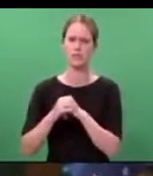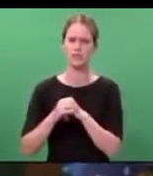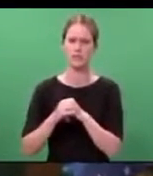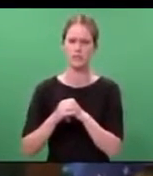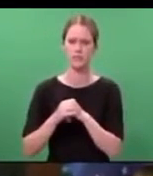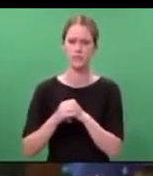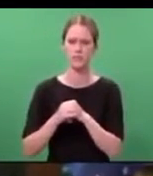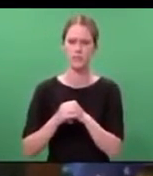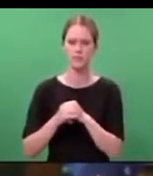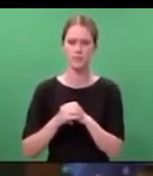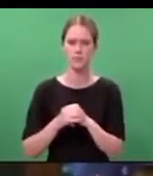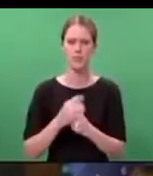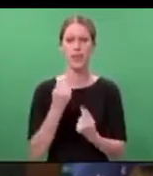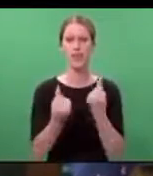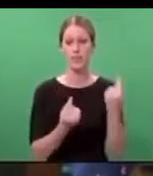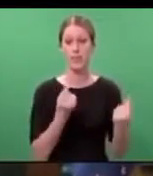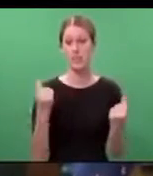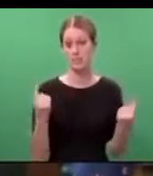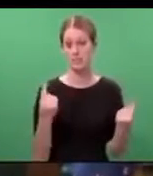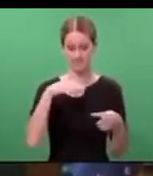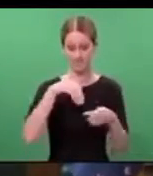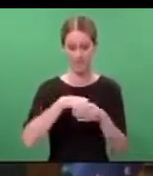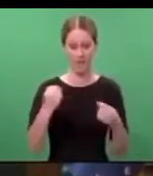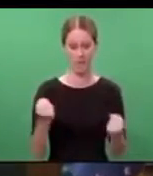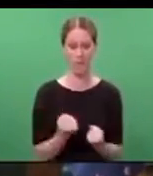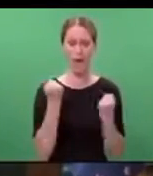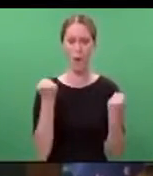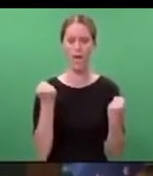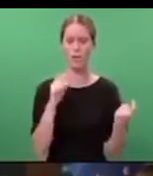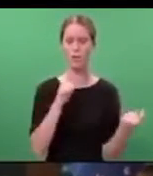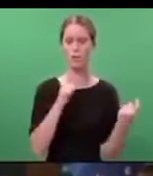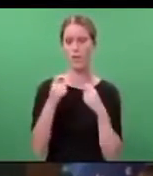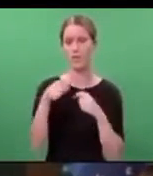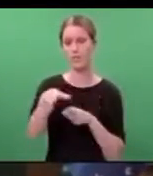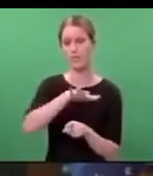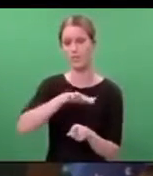single one of us has the power to change that.